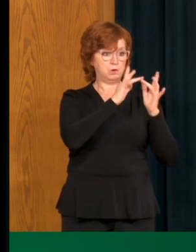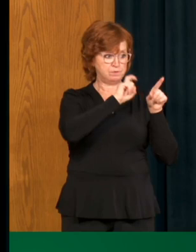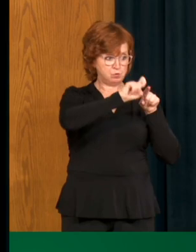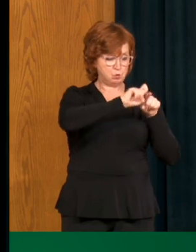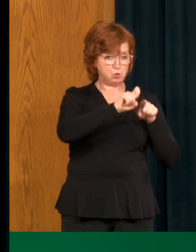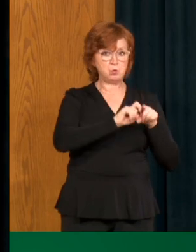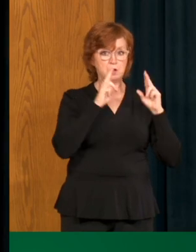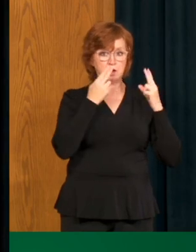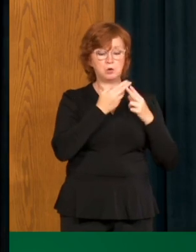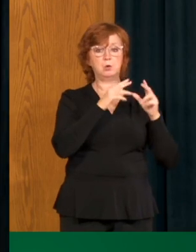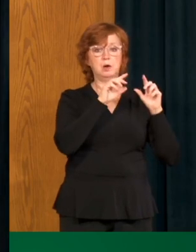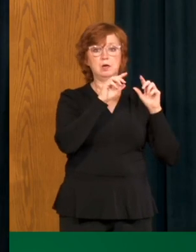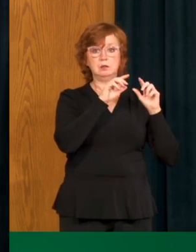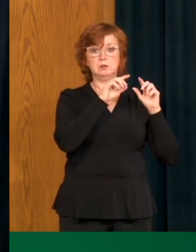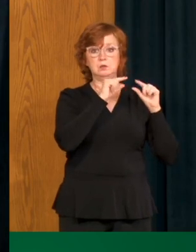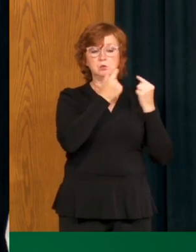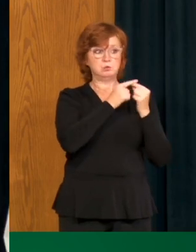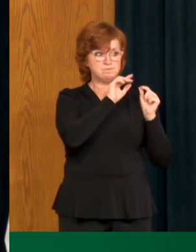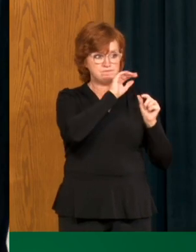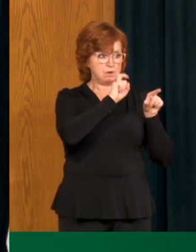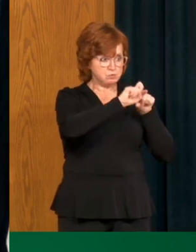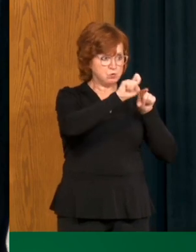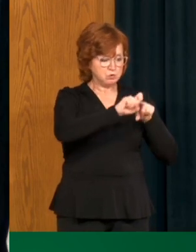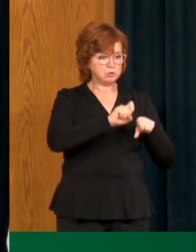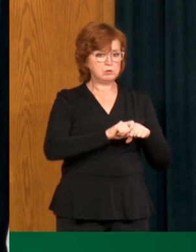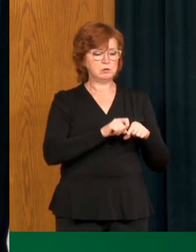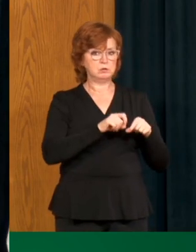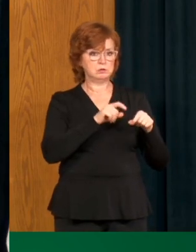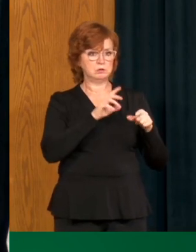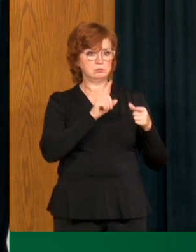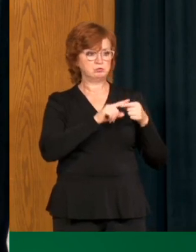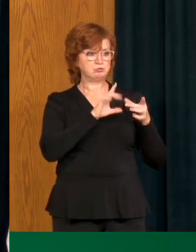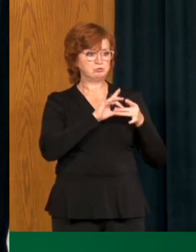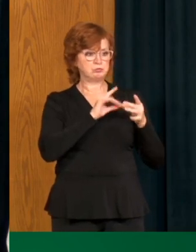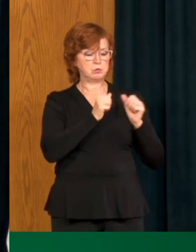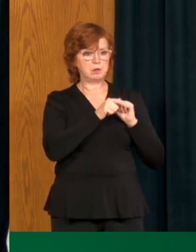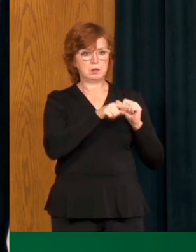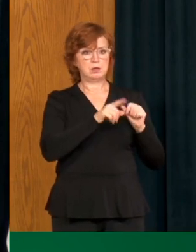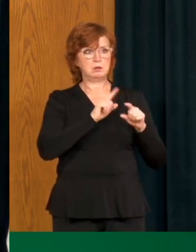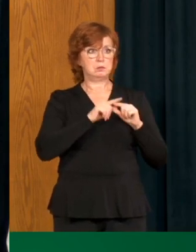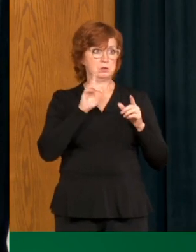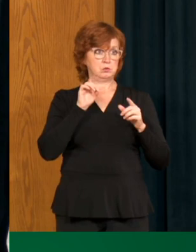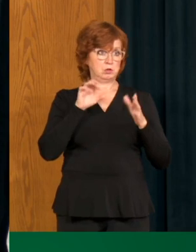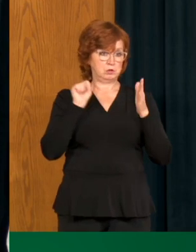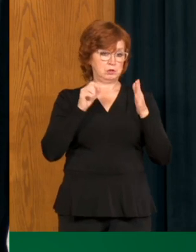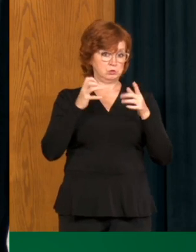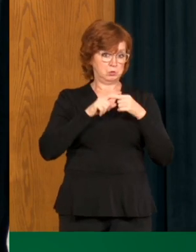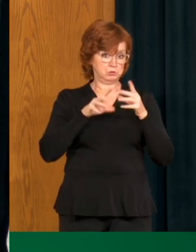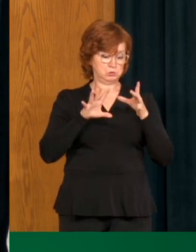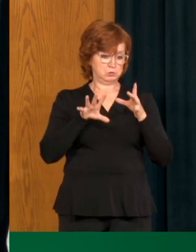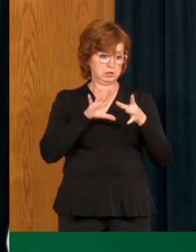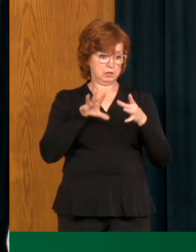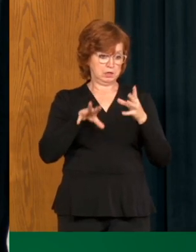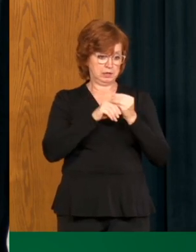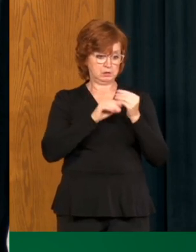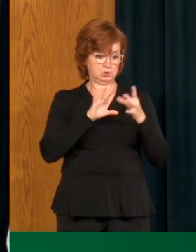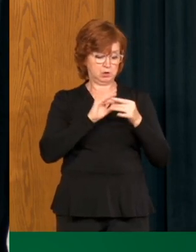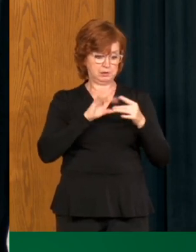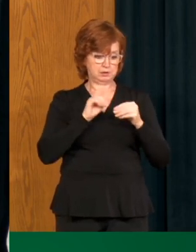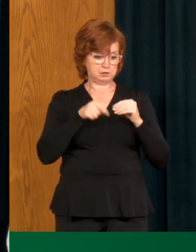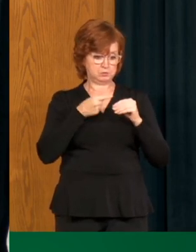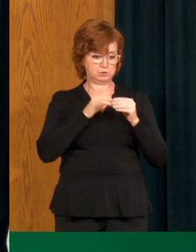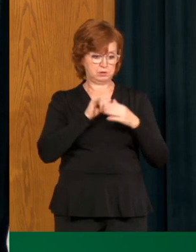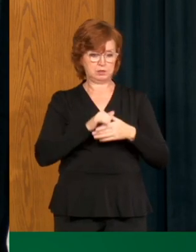those communal living settings. We'll see what transpires with that. Um, but Dr. Shahab, will again, let you, uh, comment with respect to the, uh,